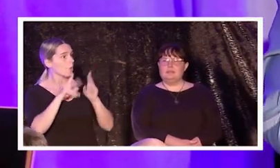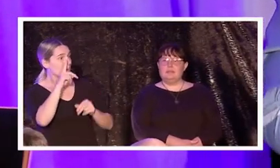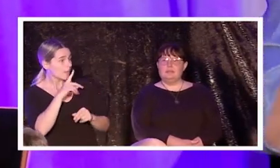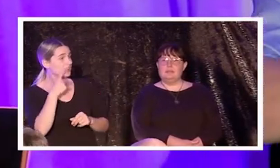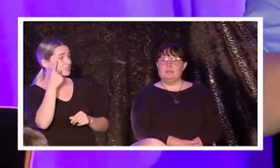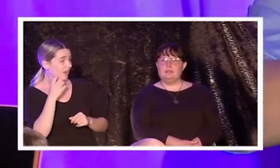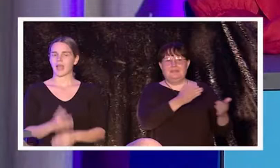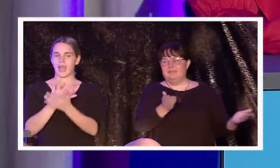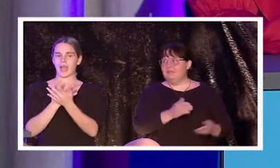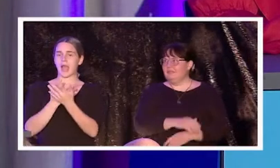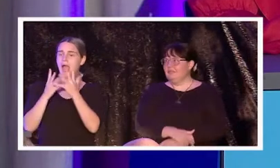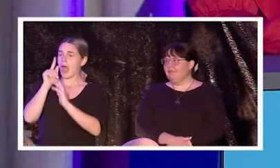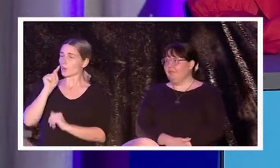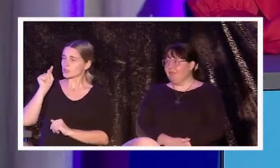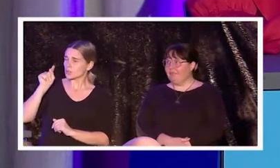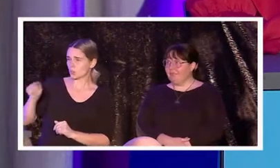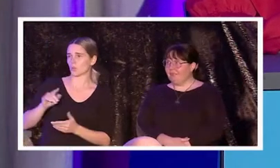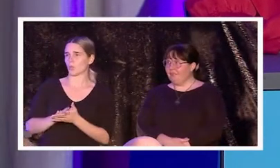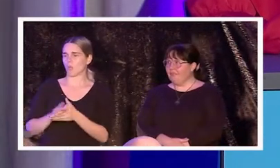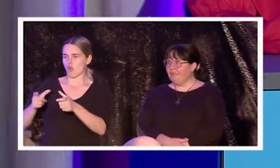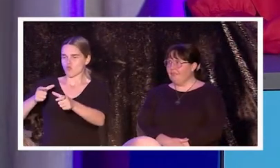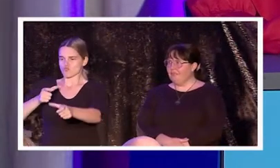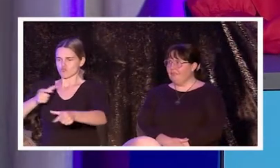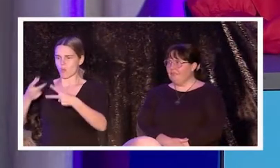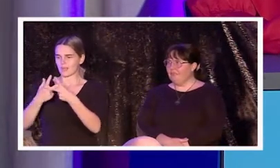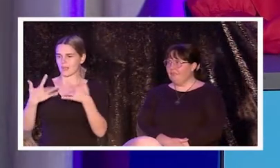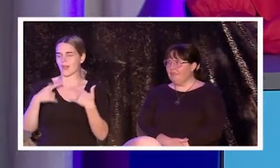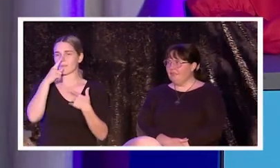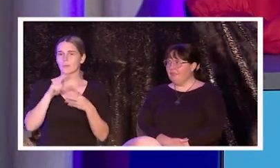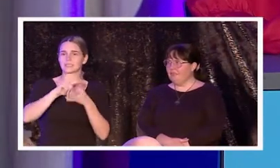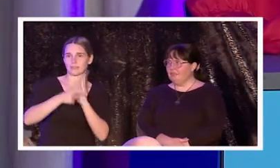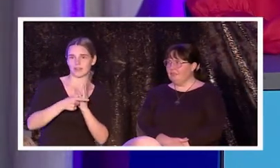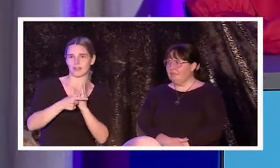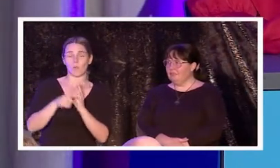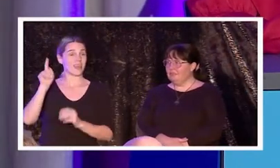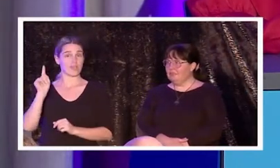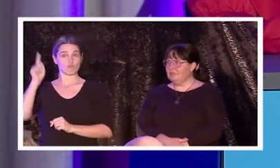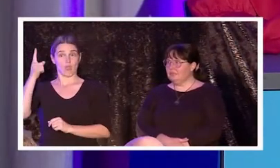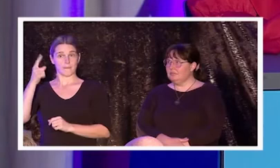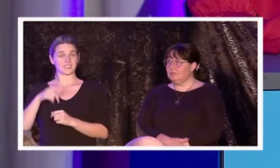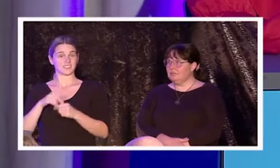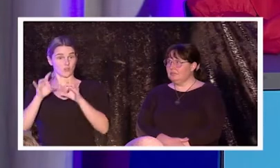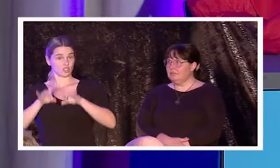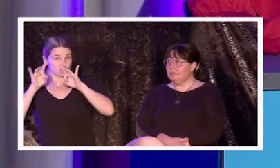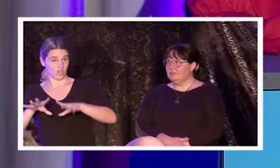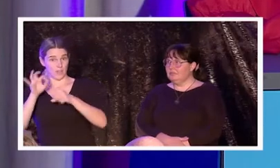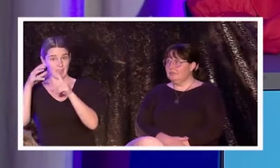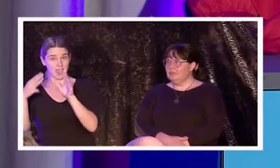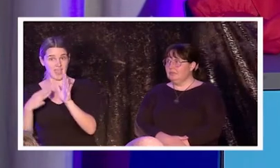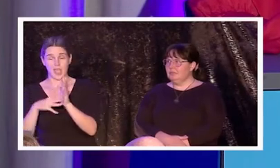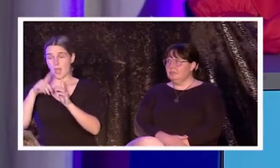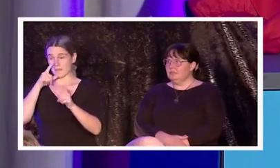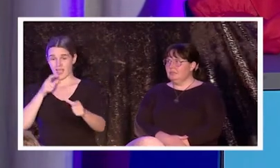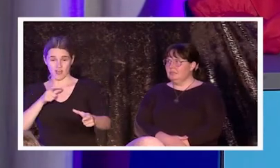normal sex life. How can you control the sex lives of people with disabilities when Scott Morrison can't even control the offensive